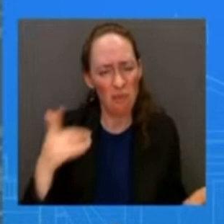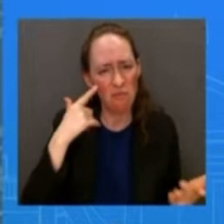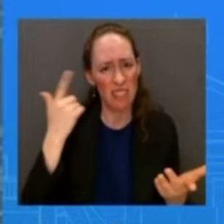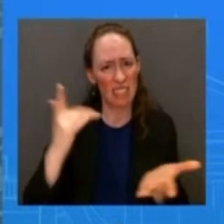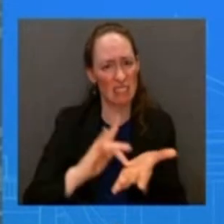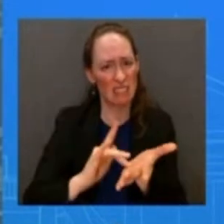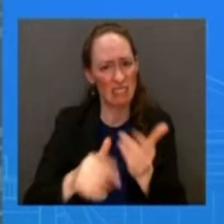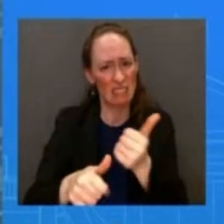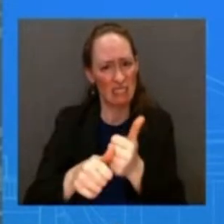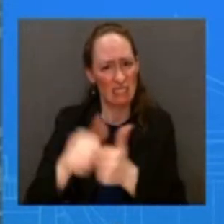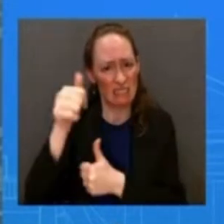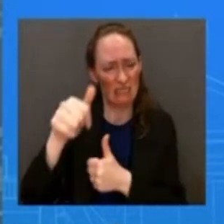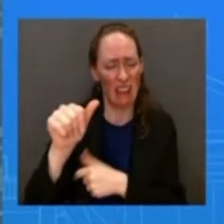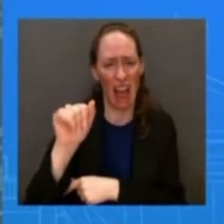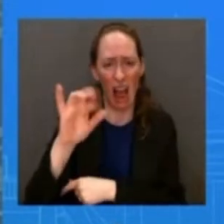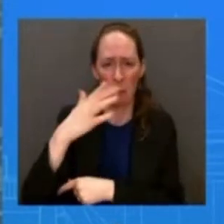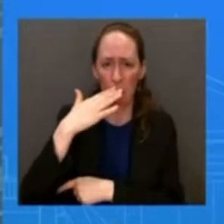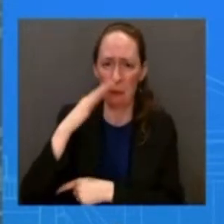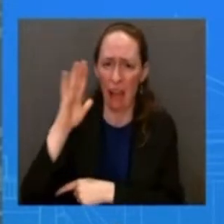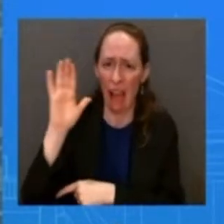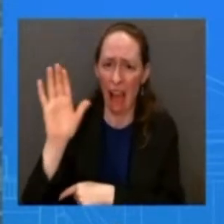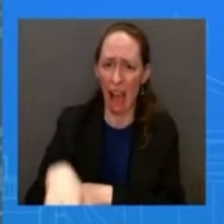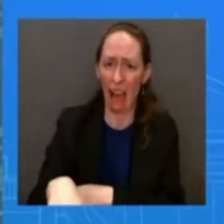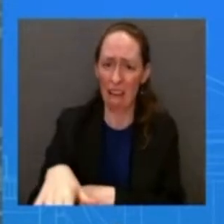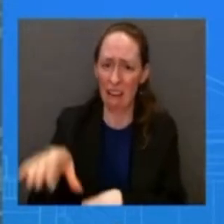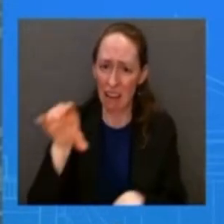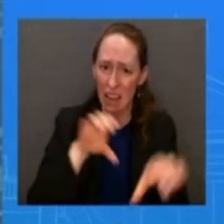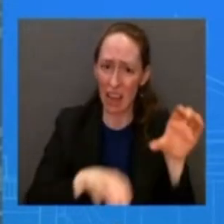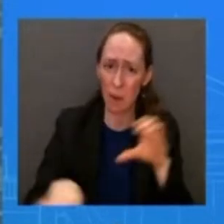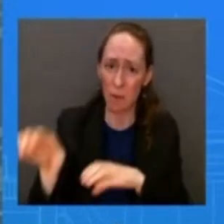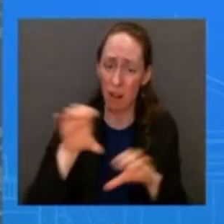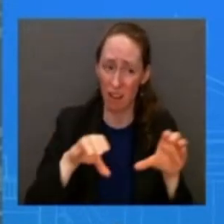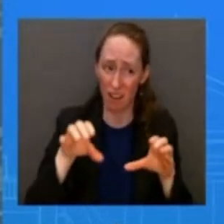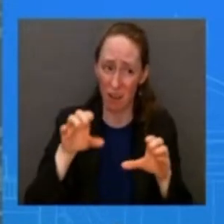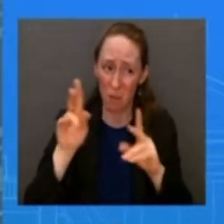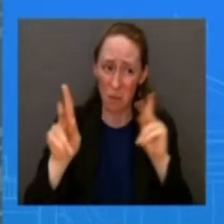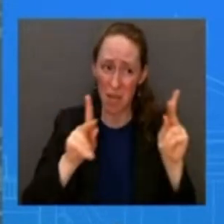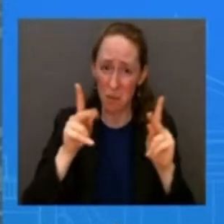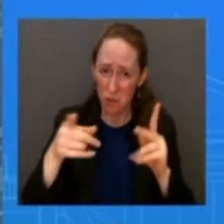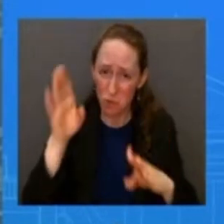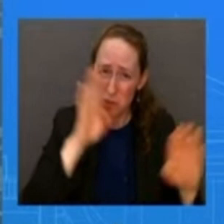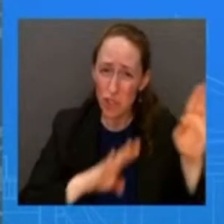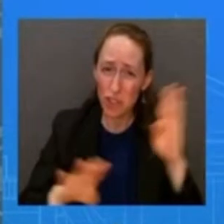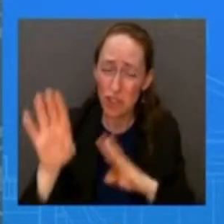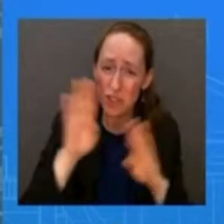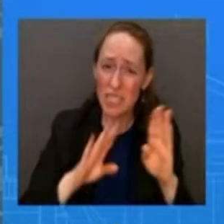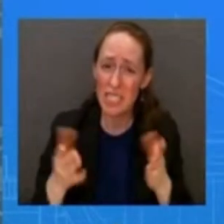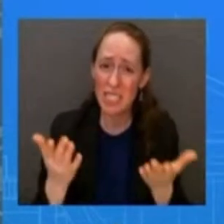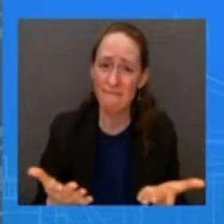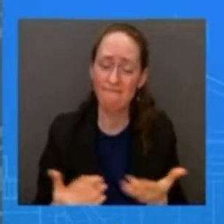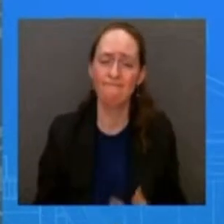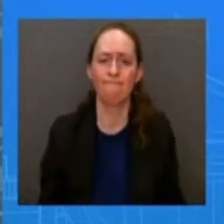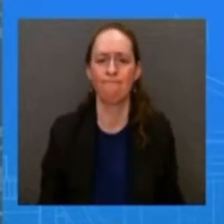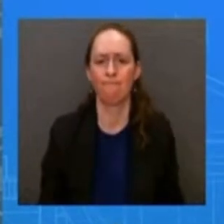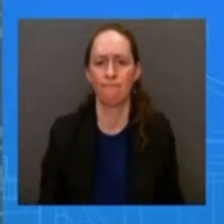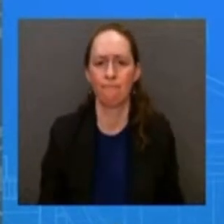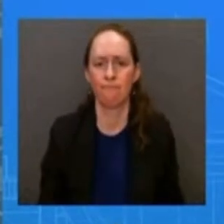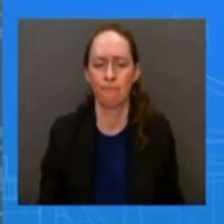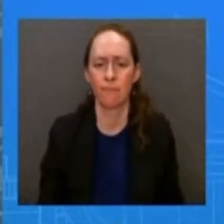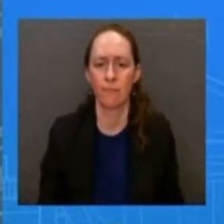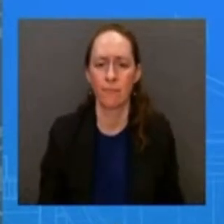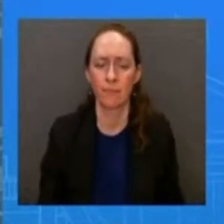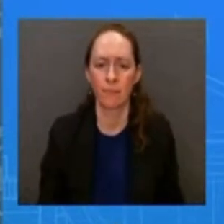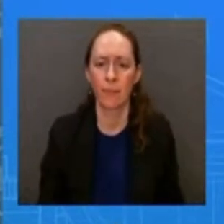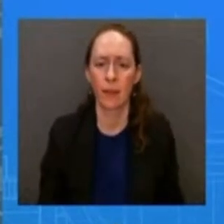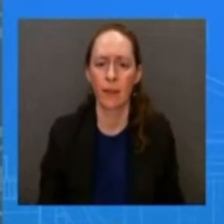we're monitoring the situation i can tell you that the president has been briefed on this uh and uh just don't want to get ahead of